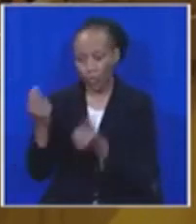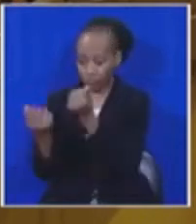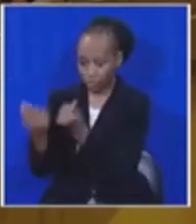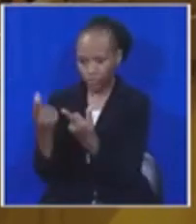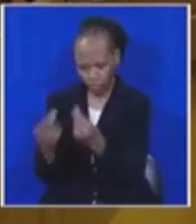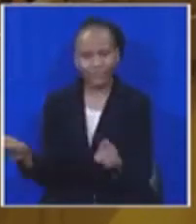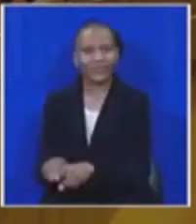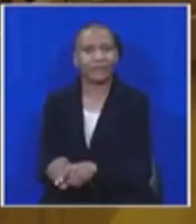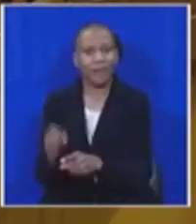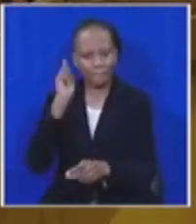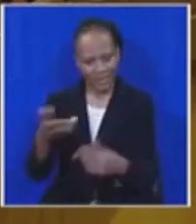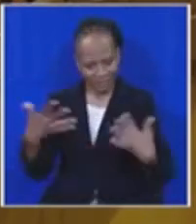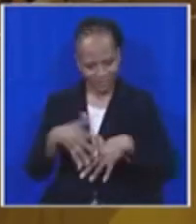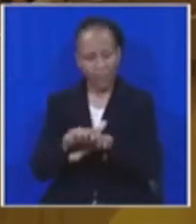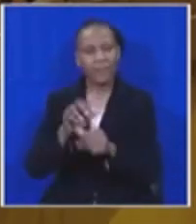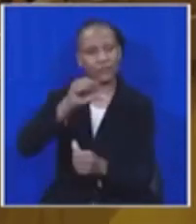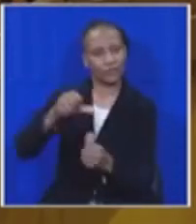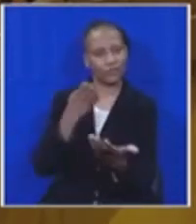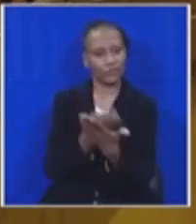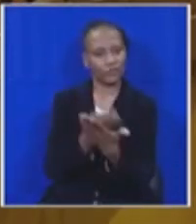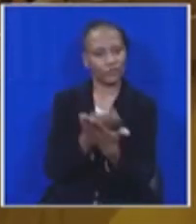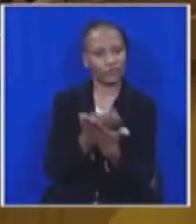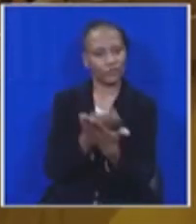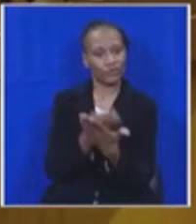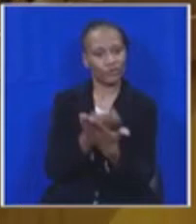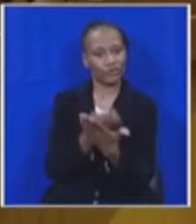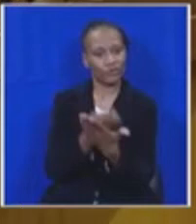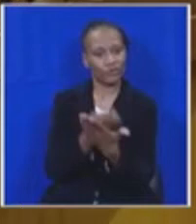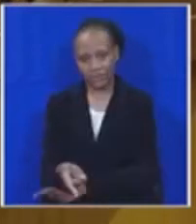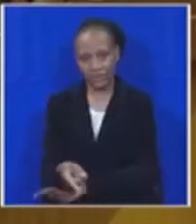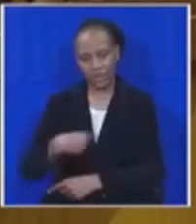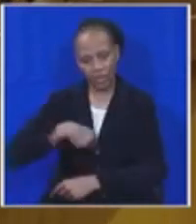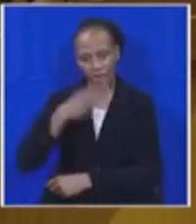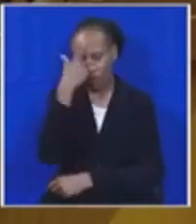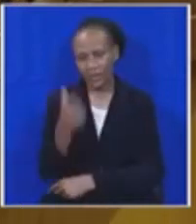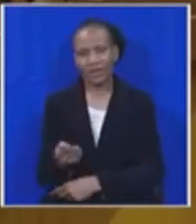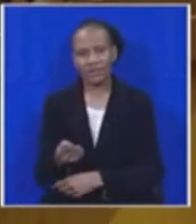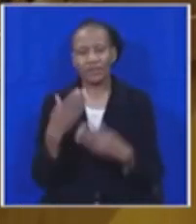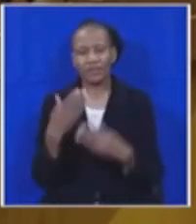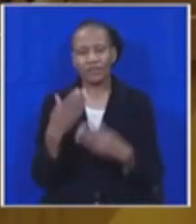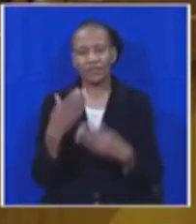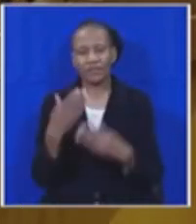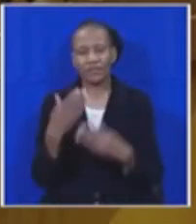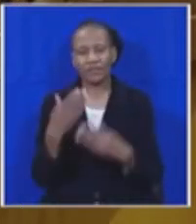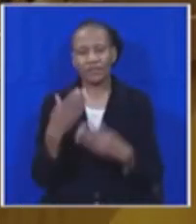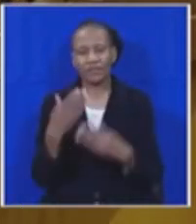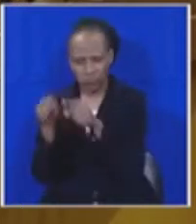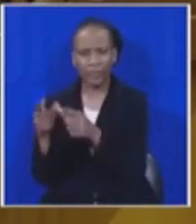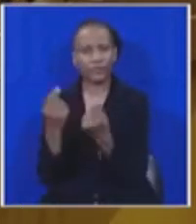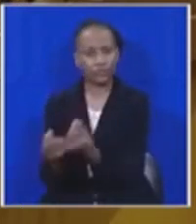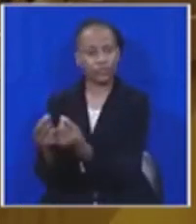to implement those socioeconomic rights. And we believe that gratuitous and unwanted criticism against the